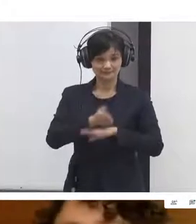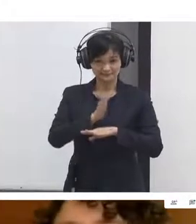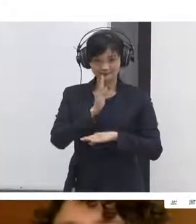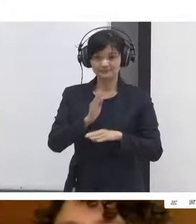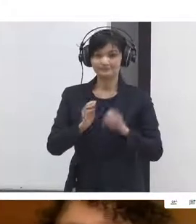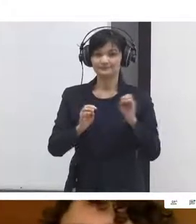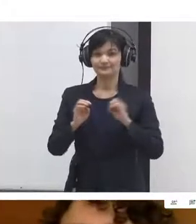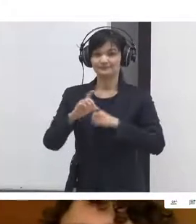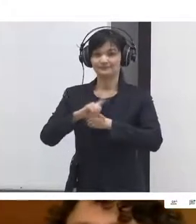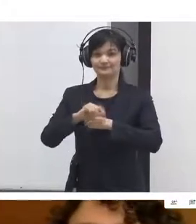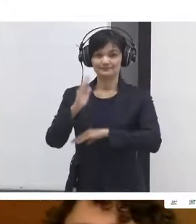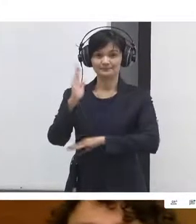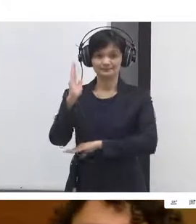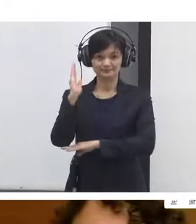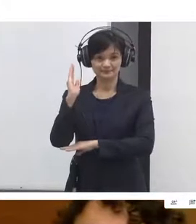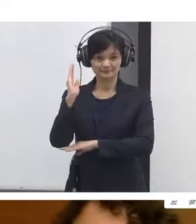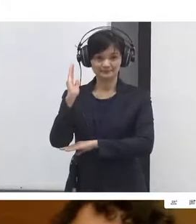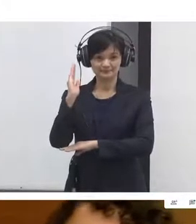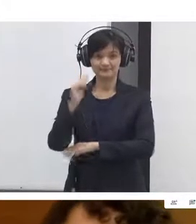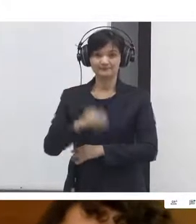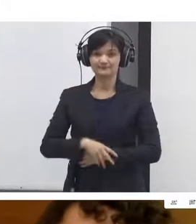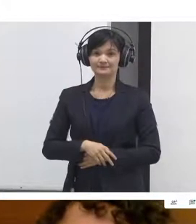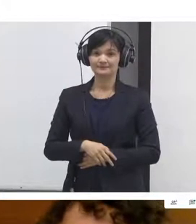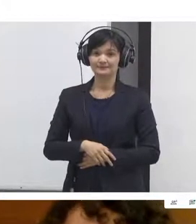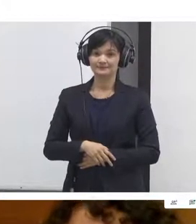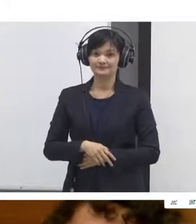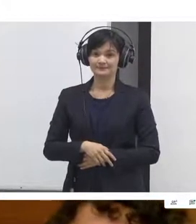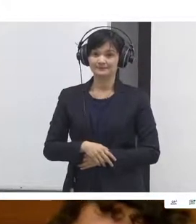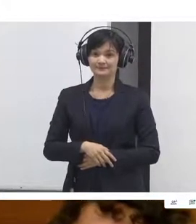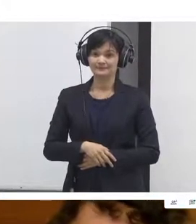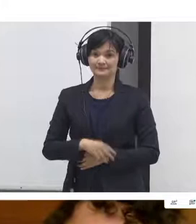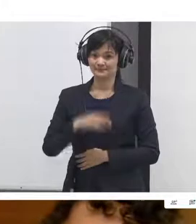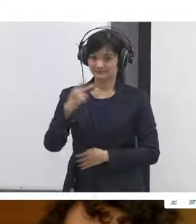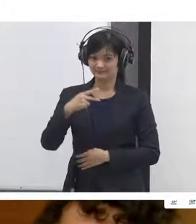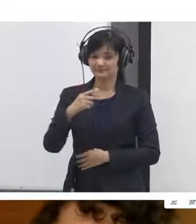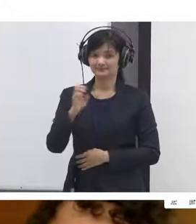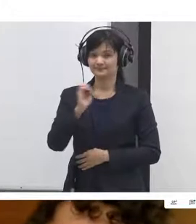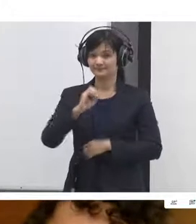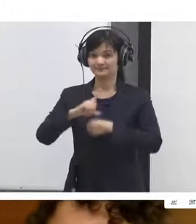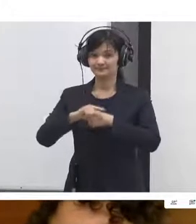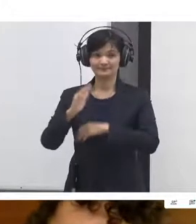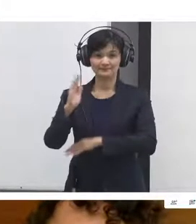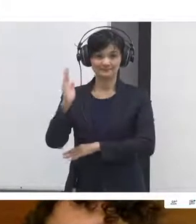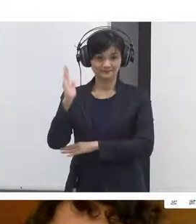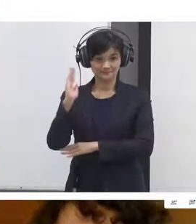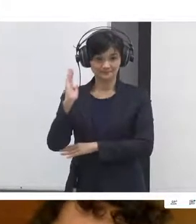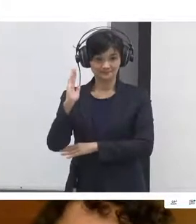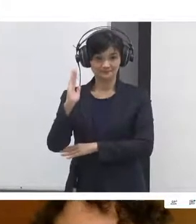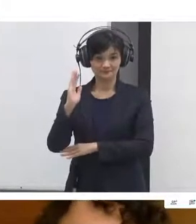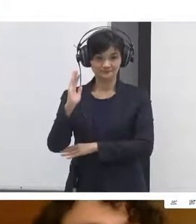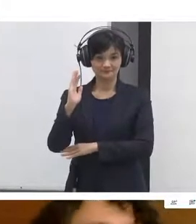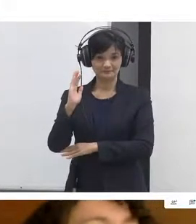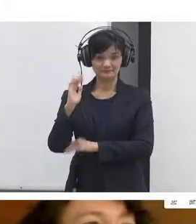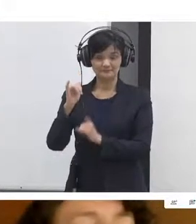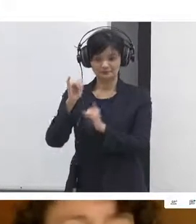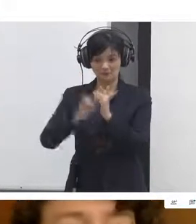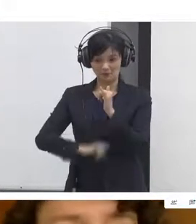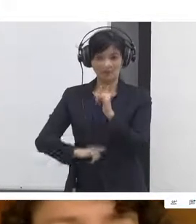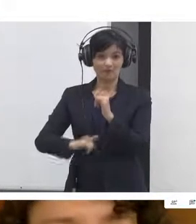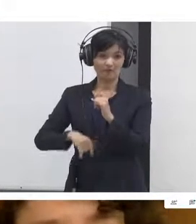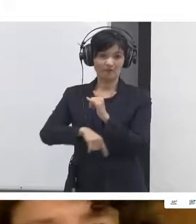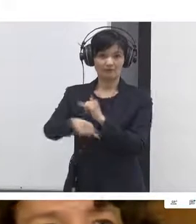the generation of the parents of GovZero and the democracy work that has been started and carried for generation anyways